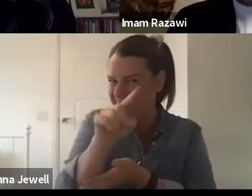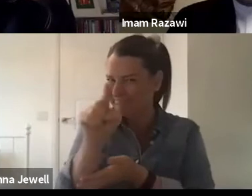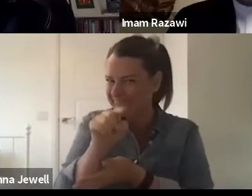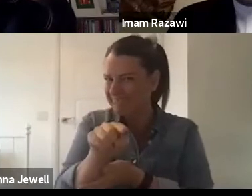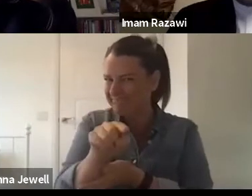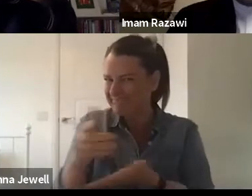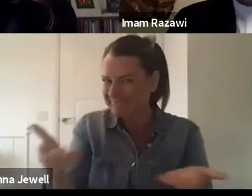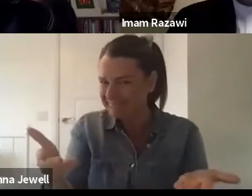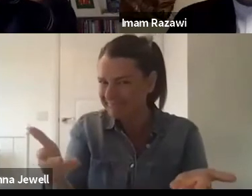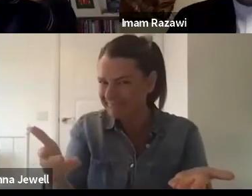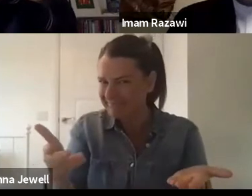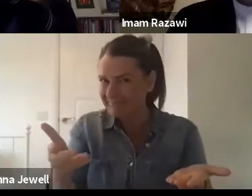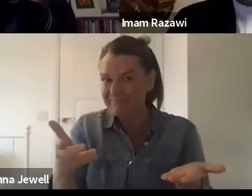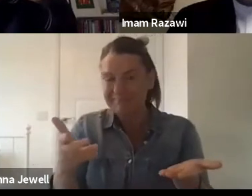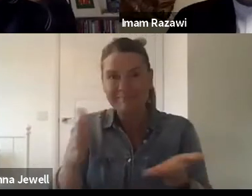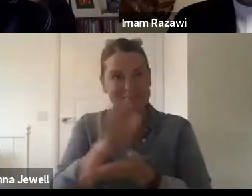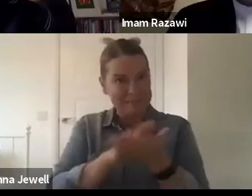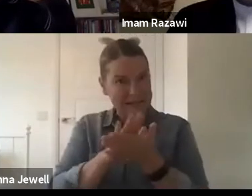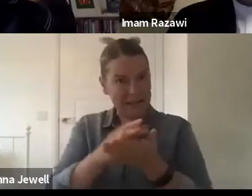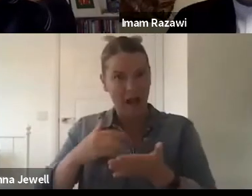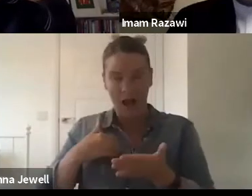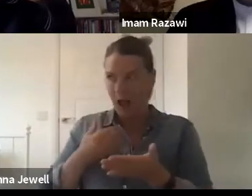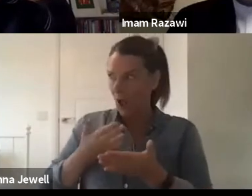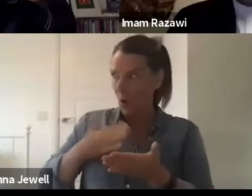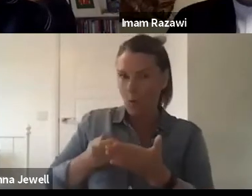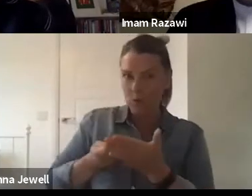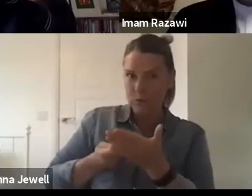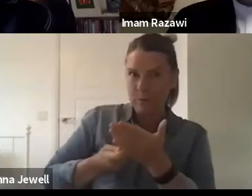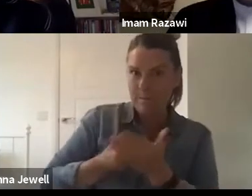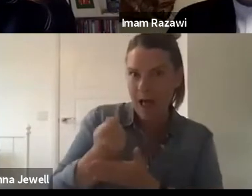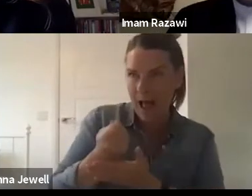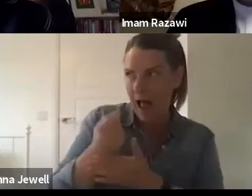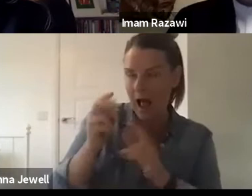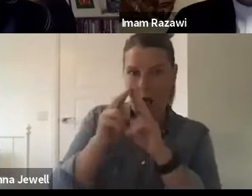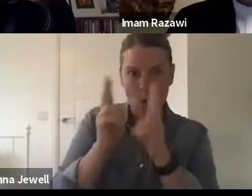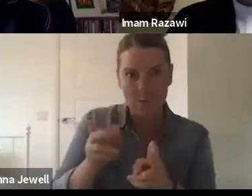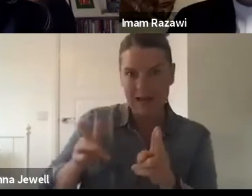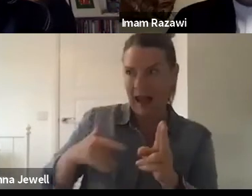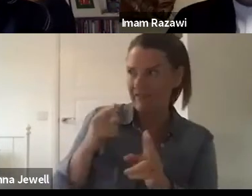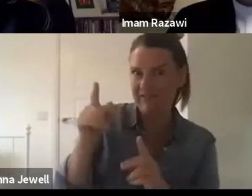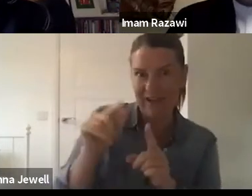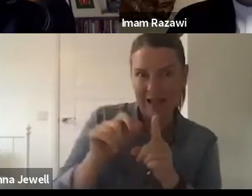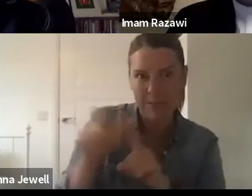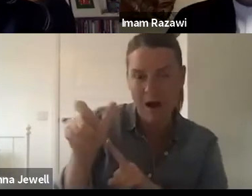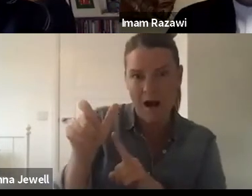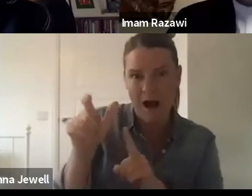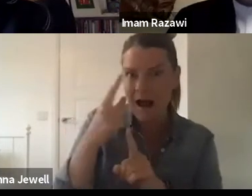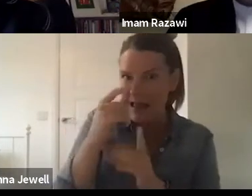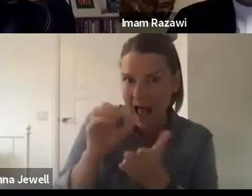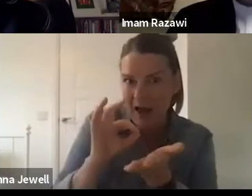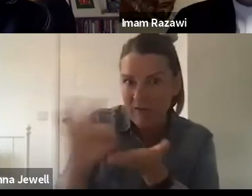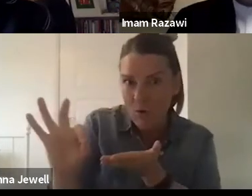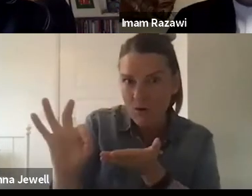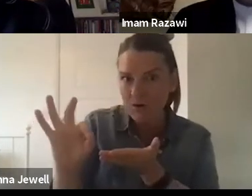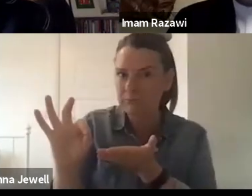affordability in Edinburgh of affordability to live. If you are, you know, you moving from one